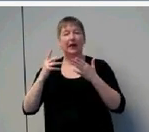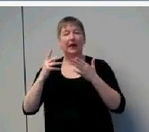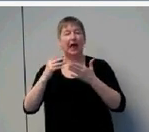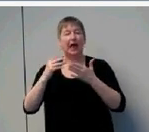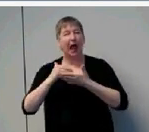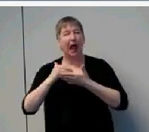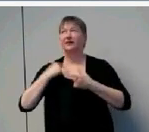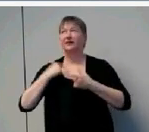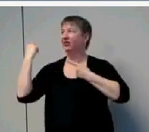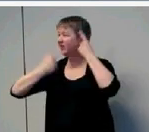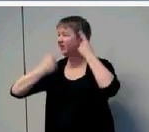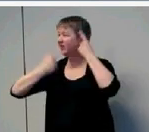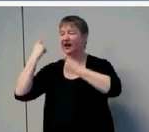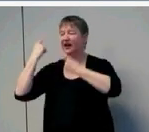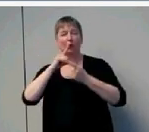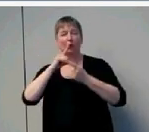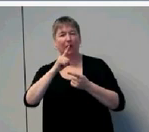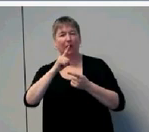and I appreciate it myself.